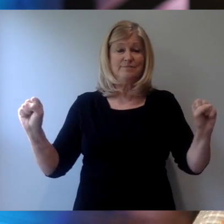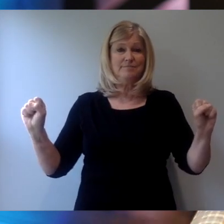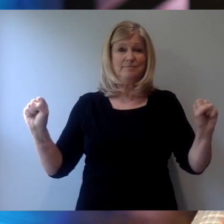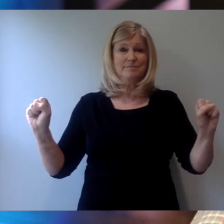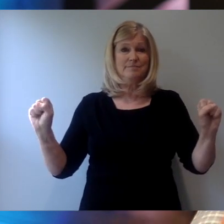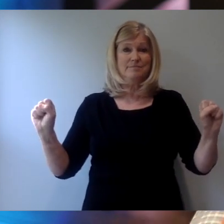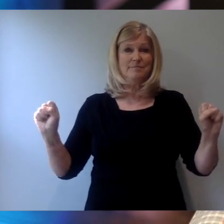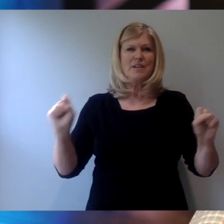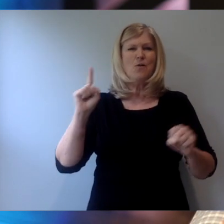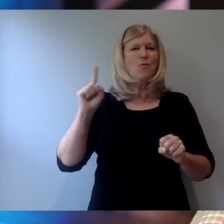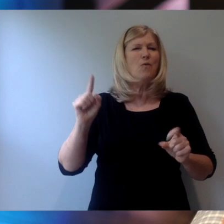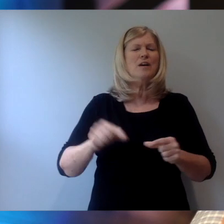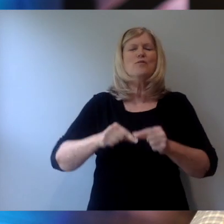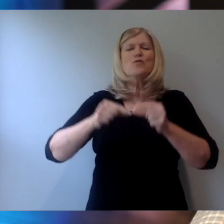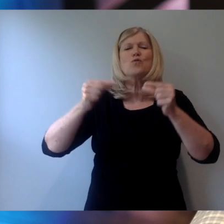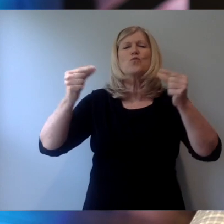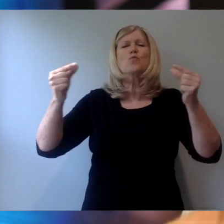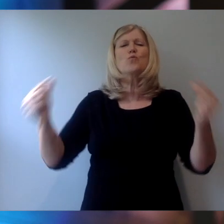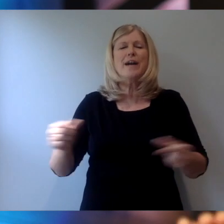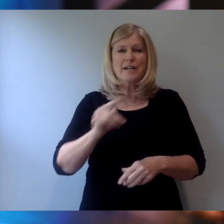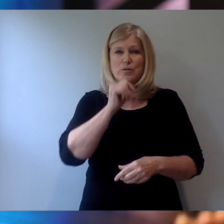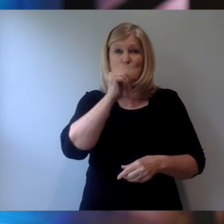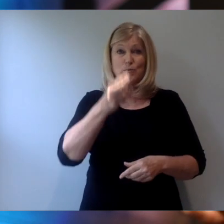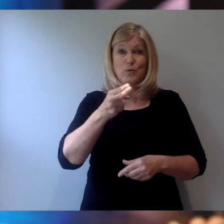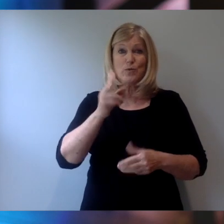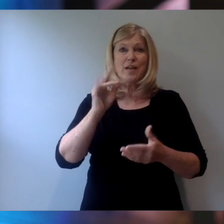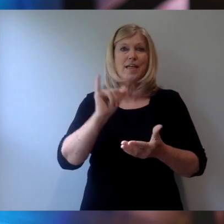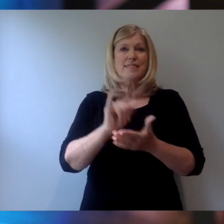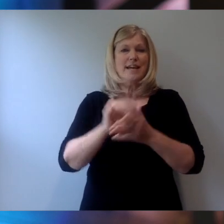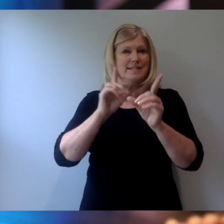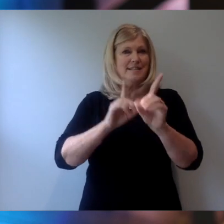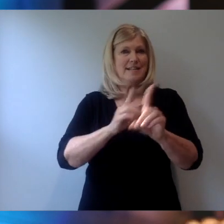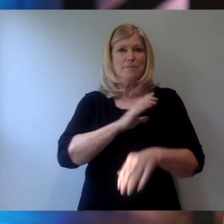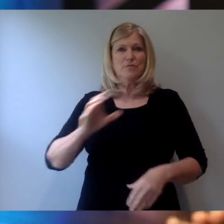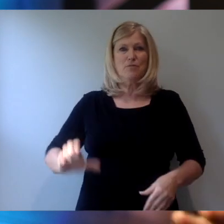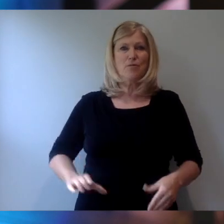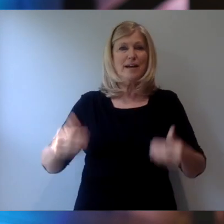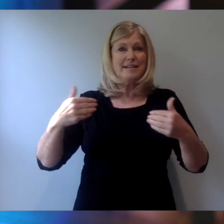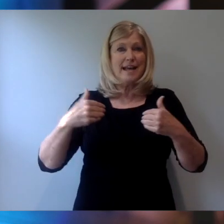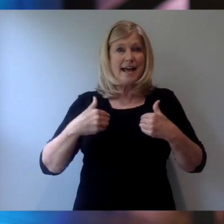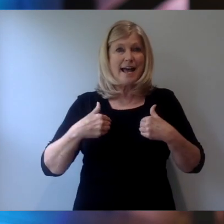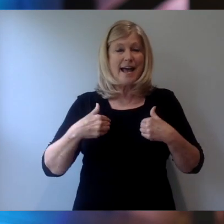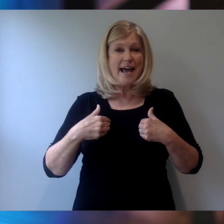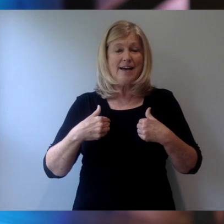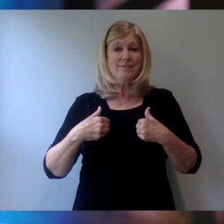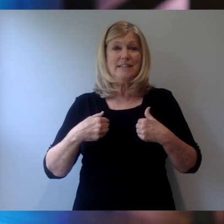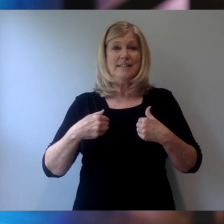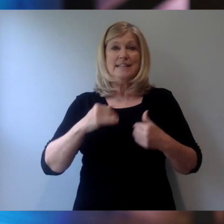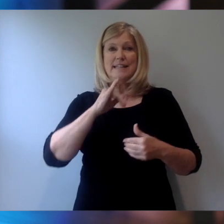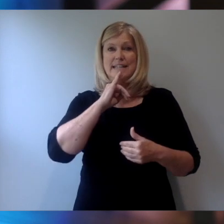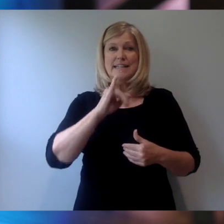One of the greatest truths that believers in Jesus, disciples of Christ, have at their disposal is that